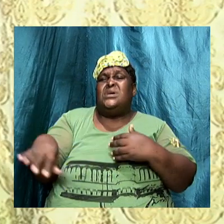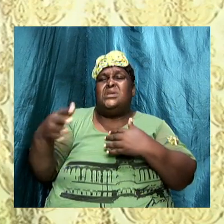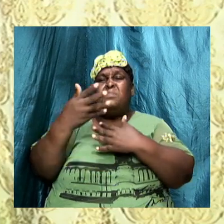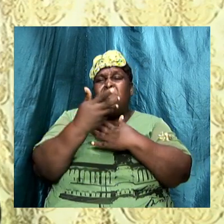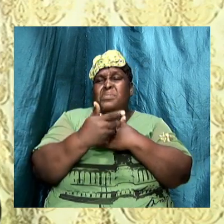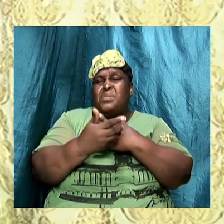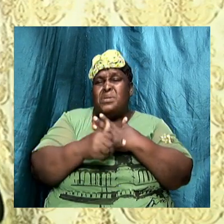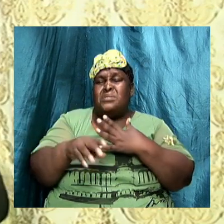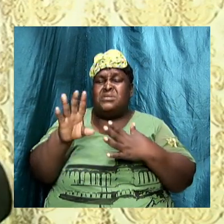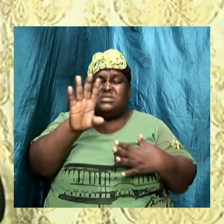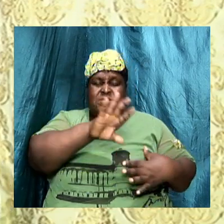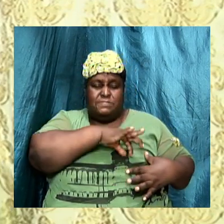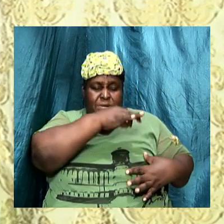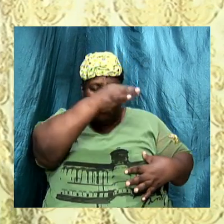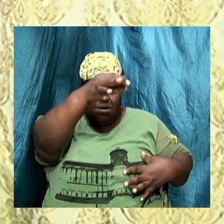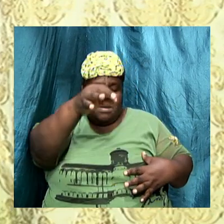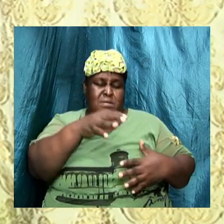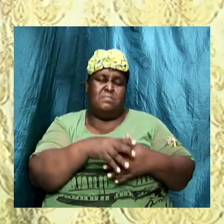spiritual man